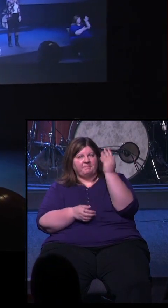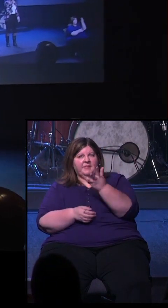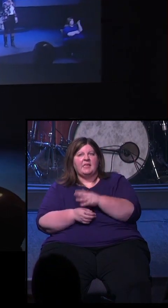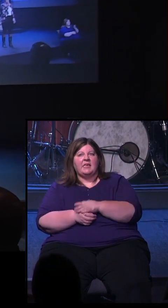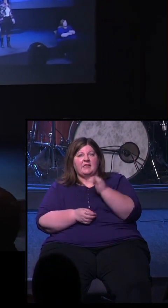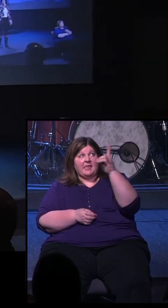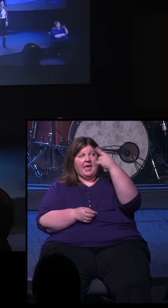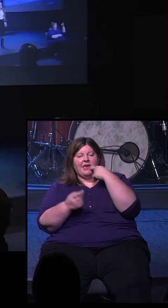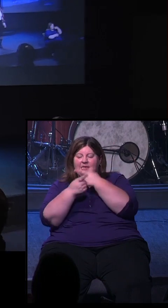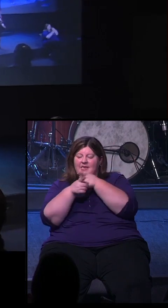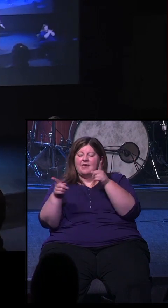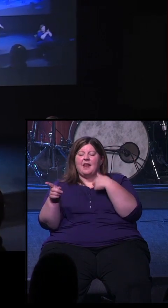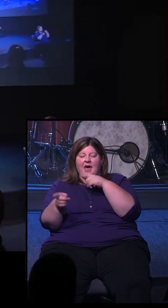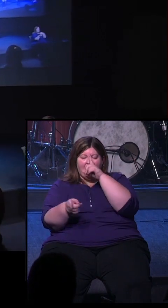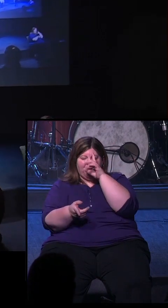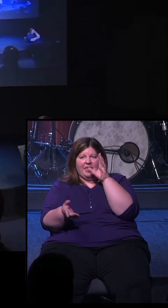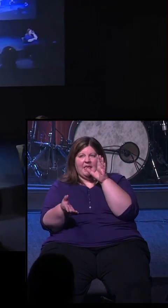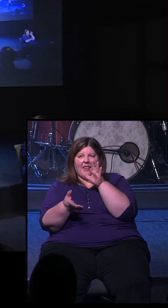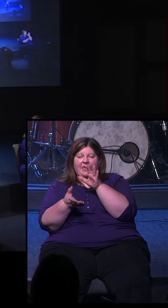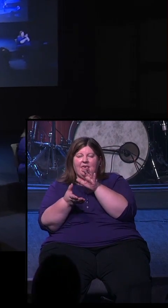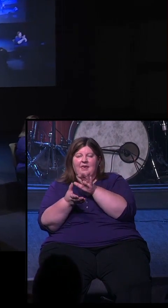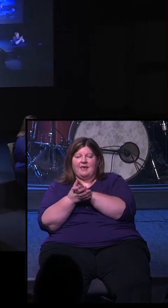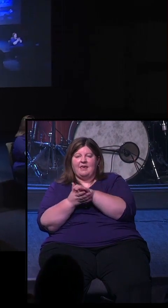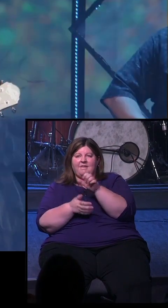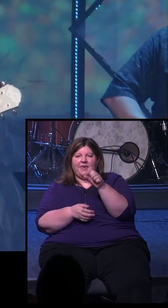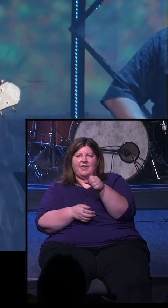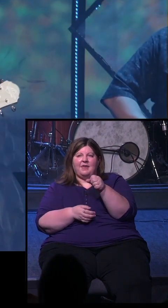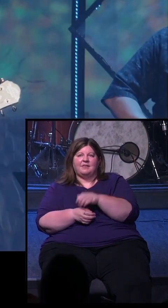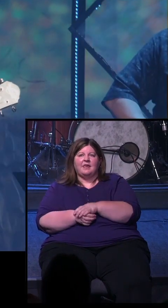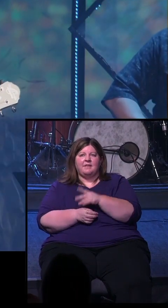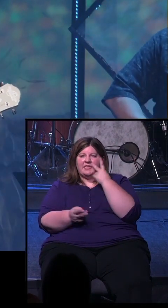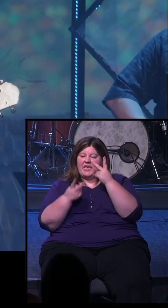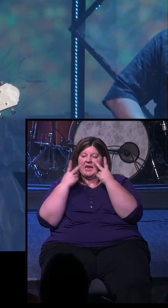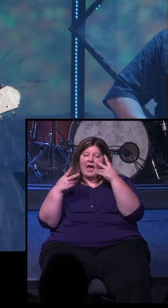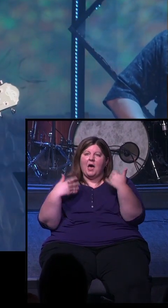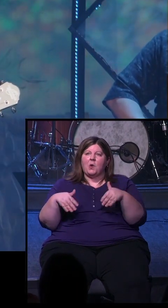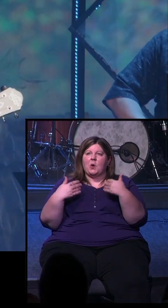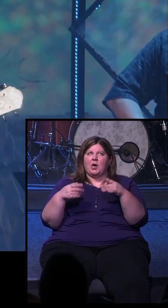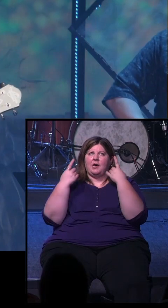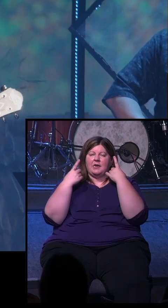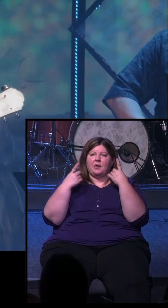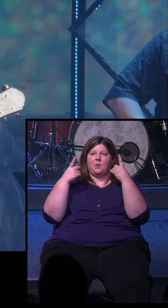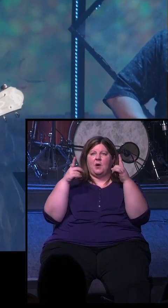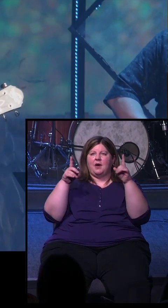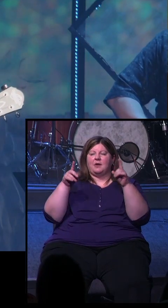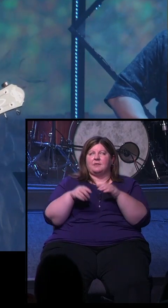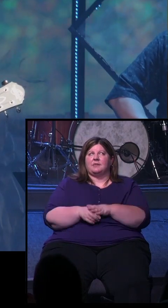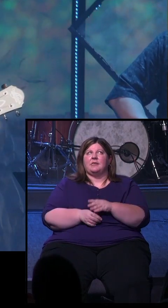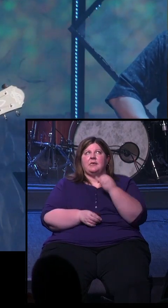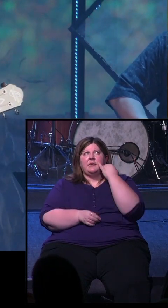You said it. believe it. I've seen how good it